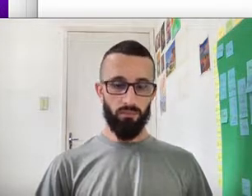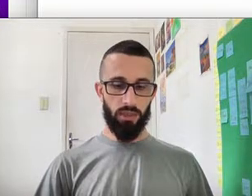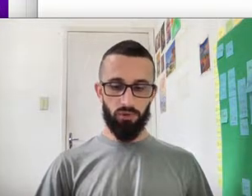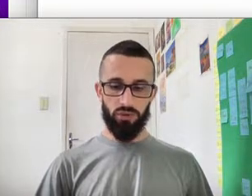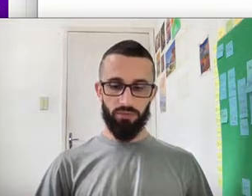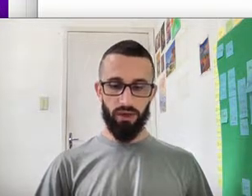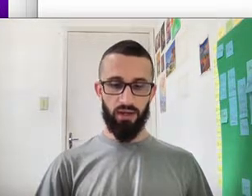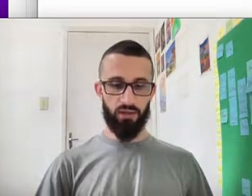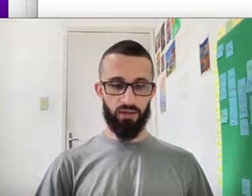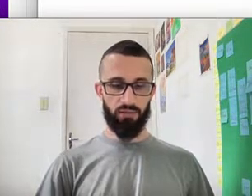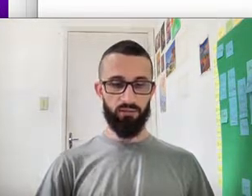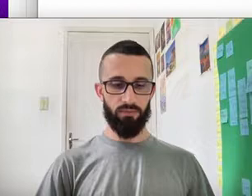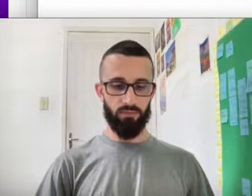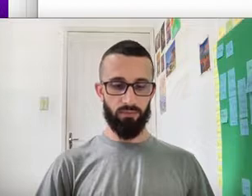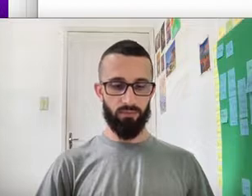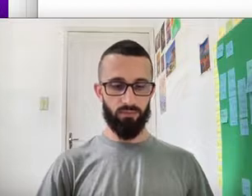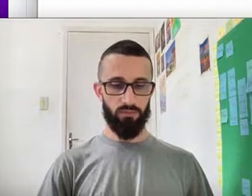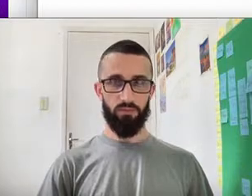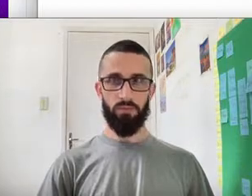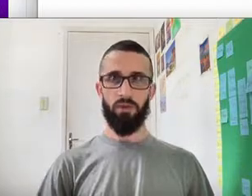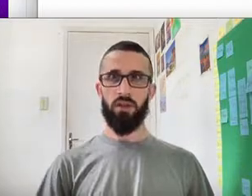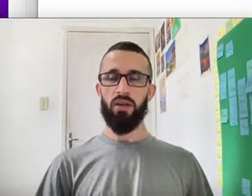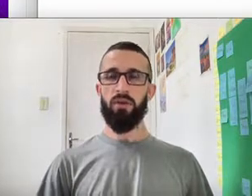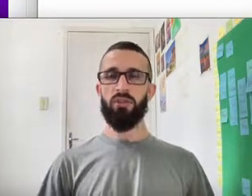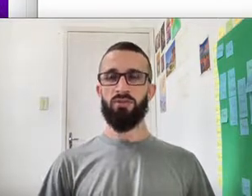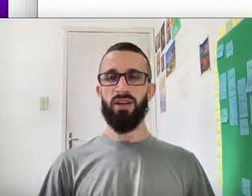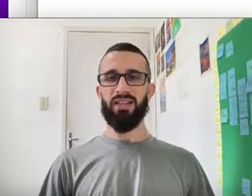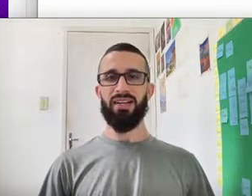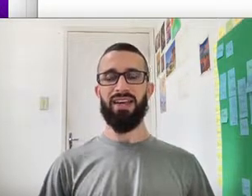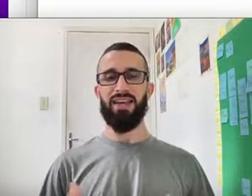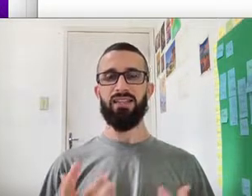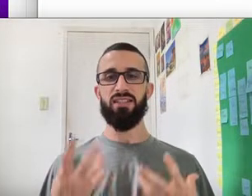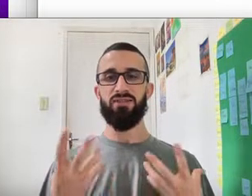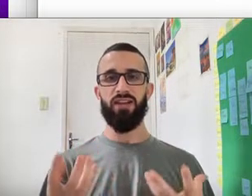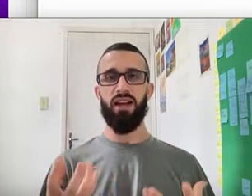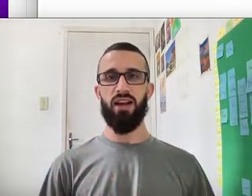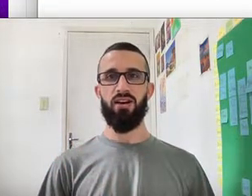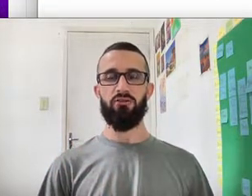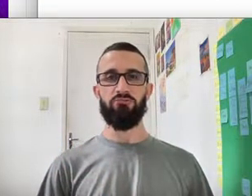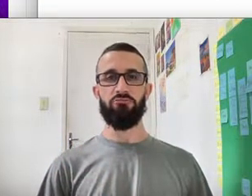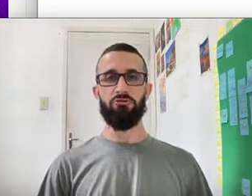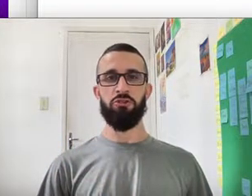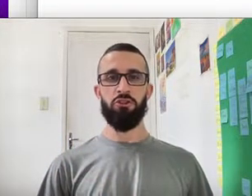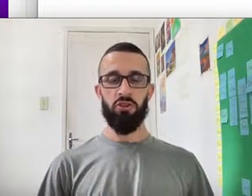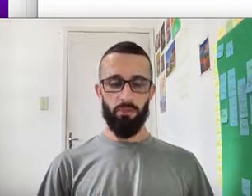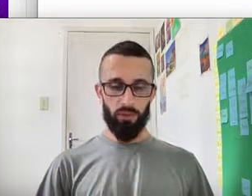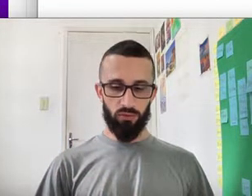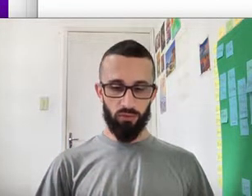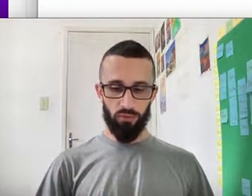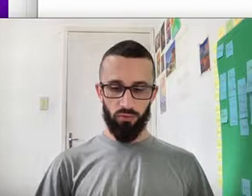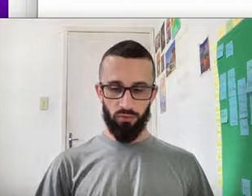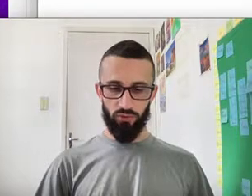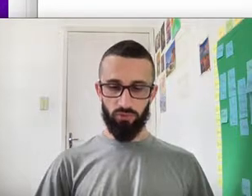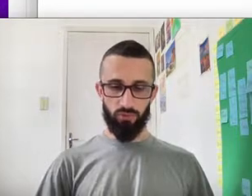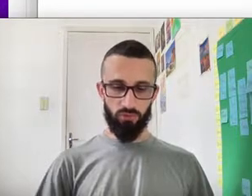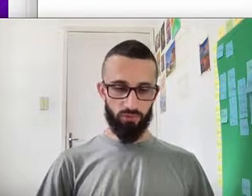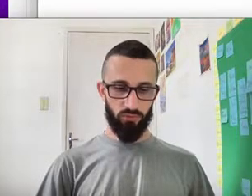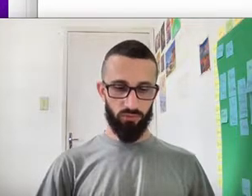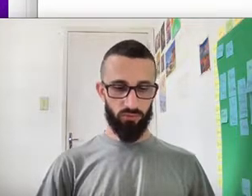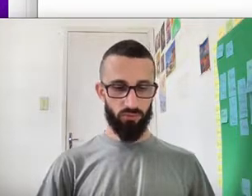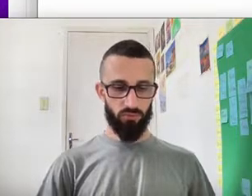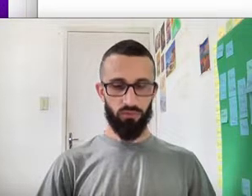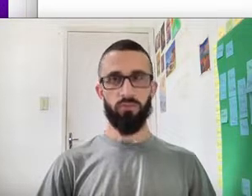Mão de vaca Mão de vaca, hand of cow Pão duro